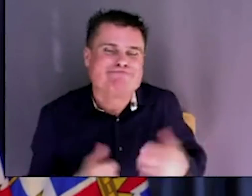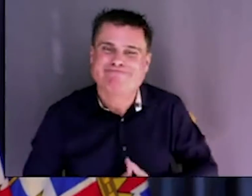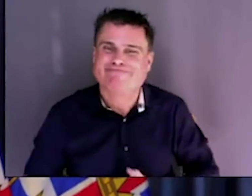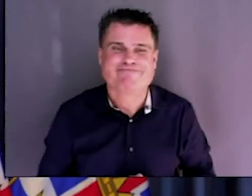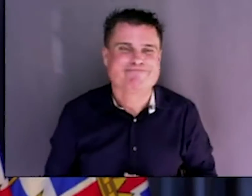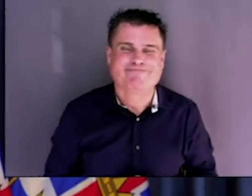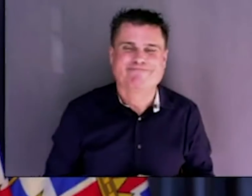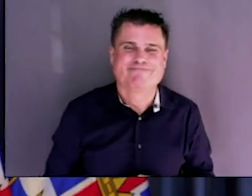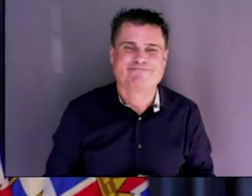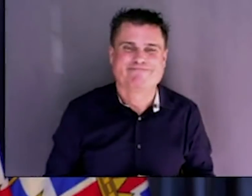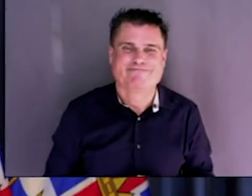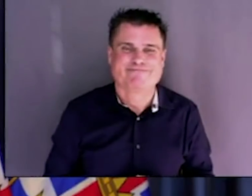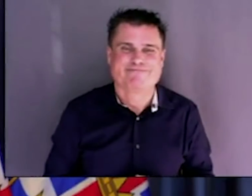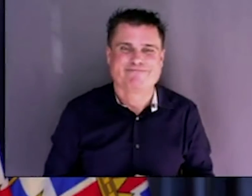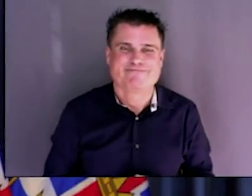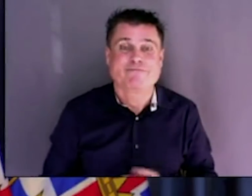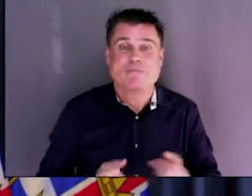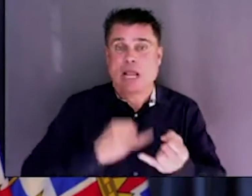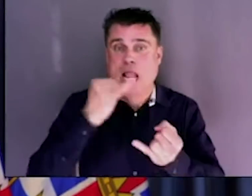Vancouver Sun.